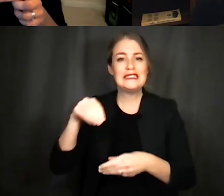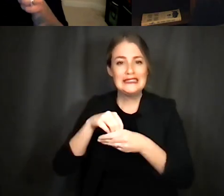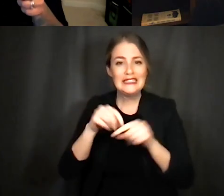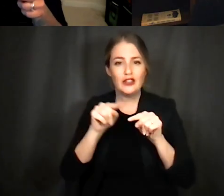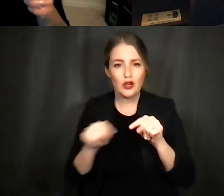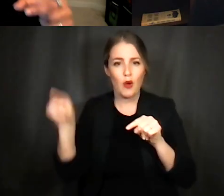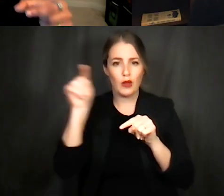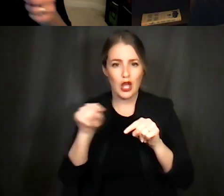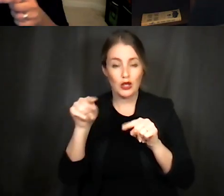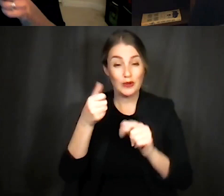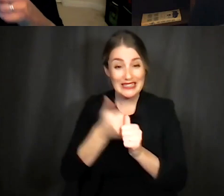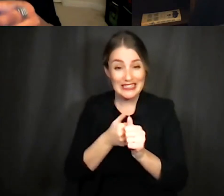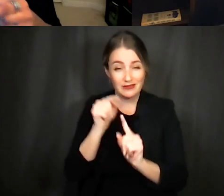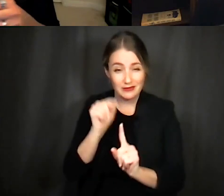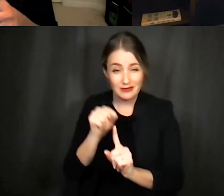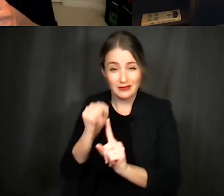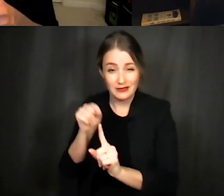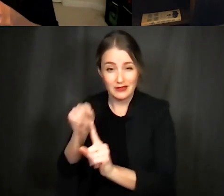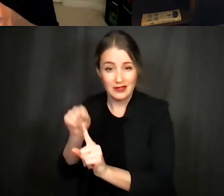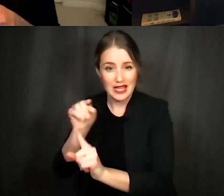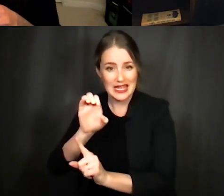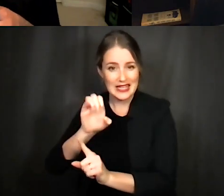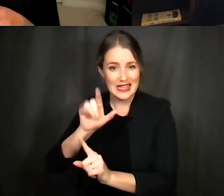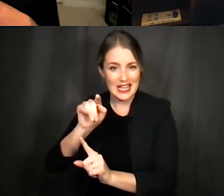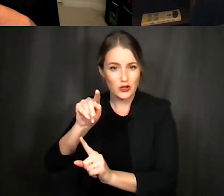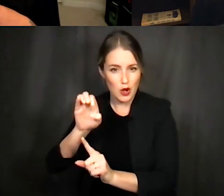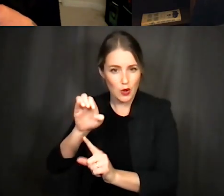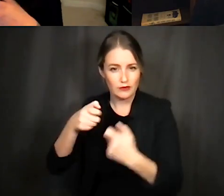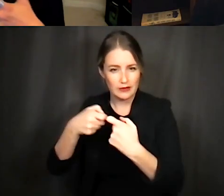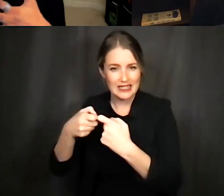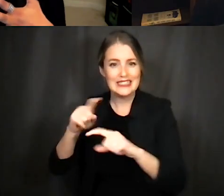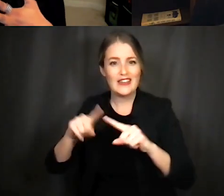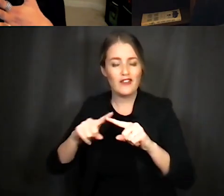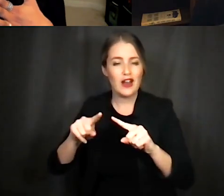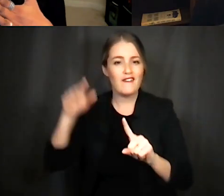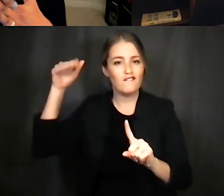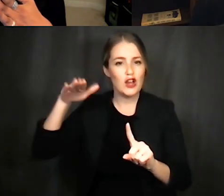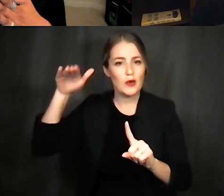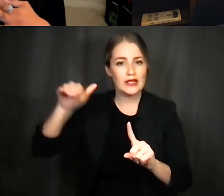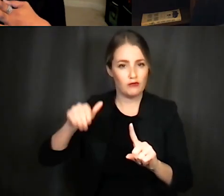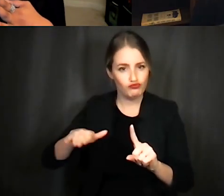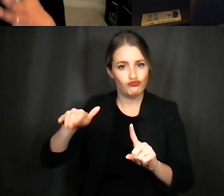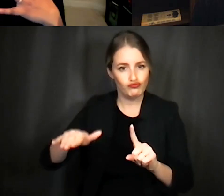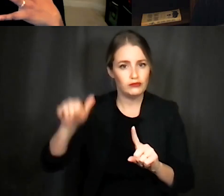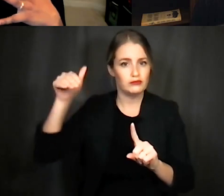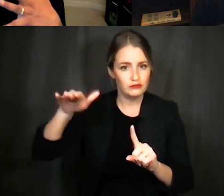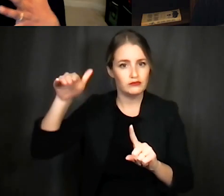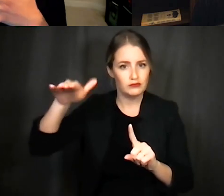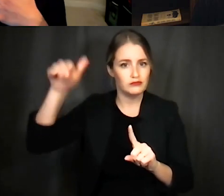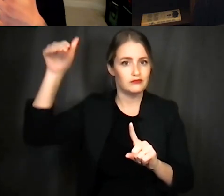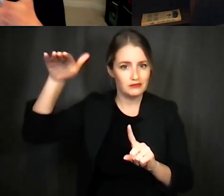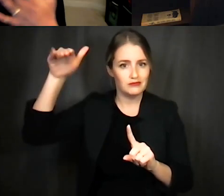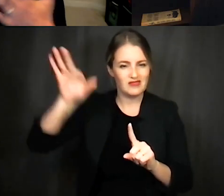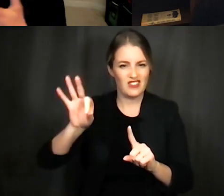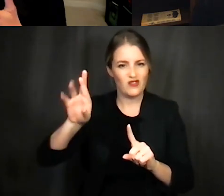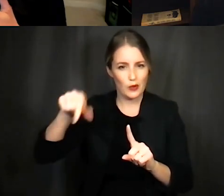electrodes will activate a different frequency and so you can obviously imagine that you know our ears our